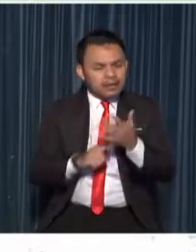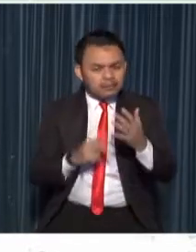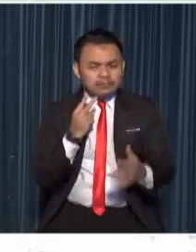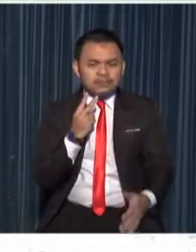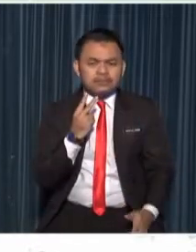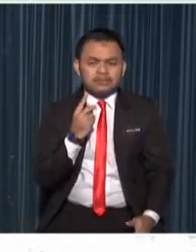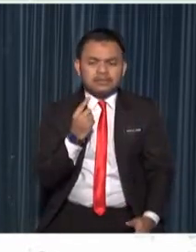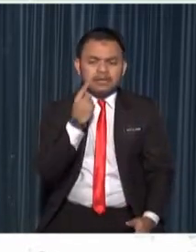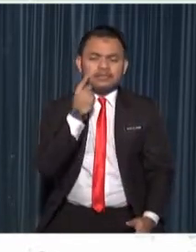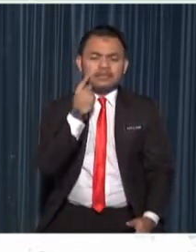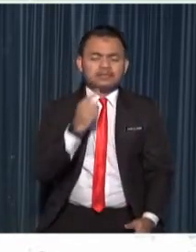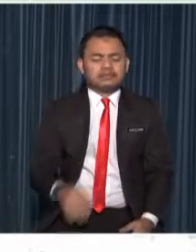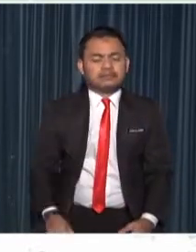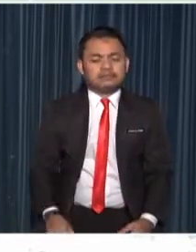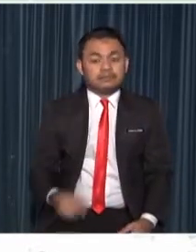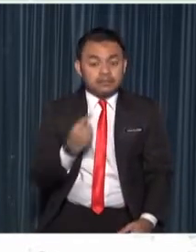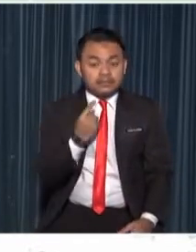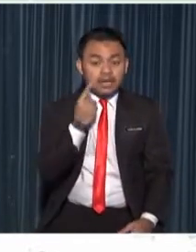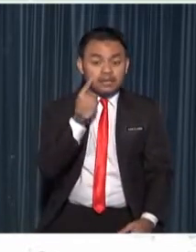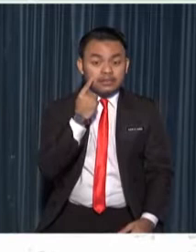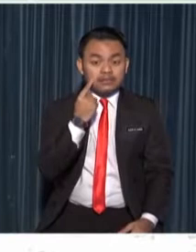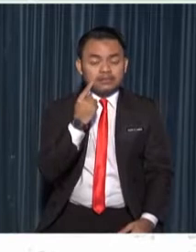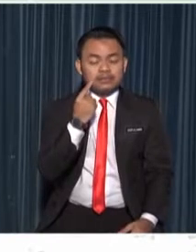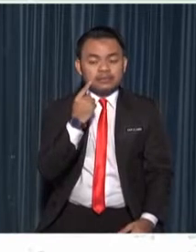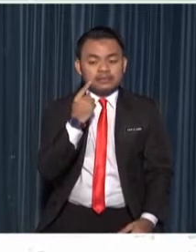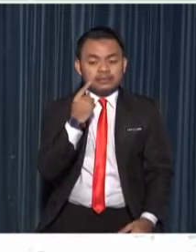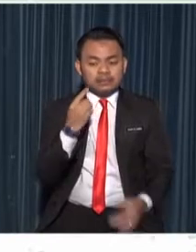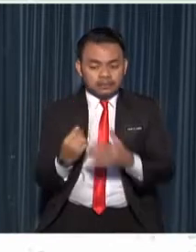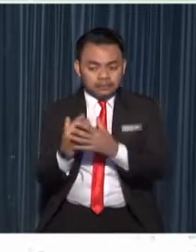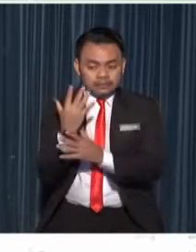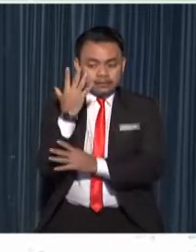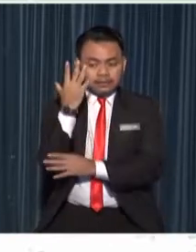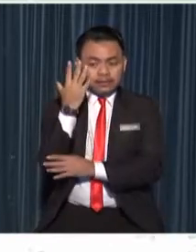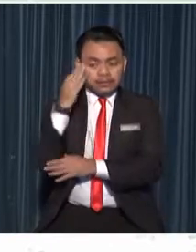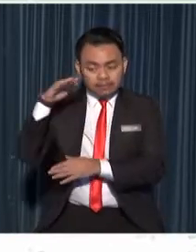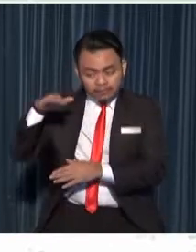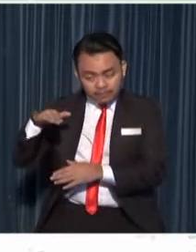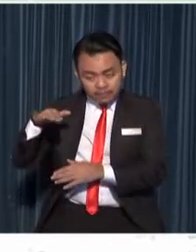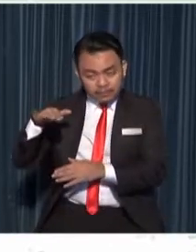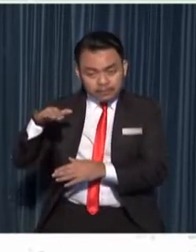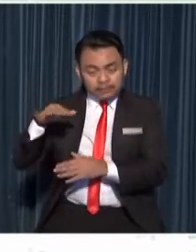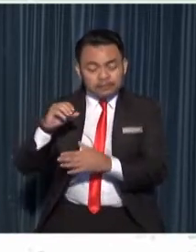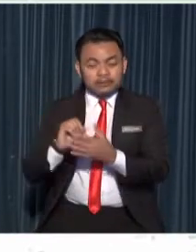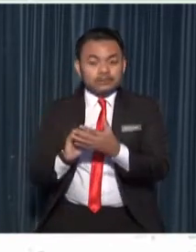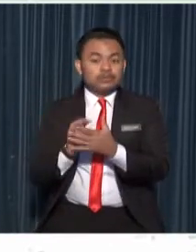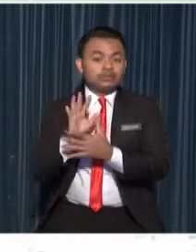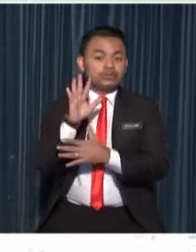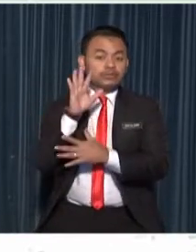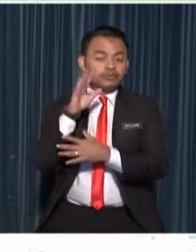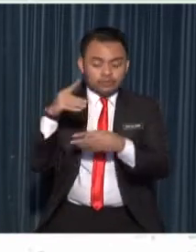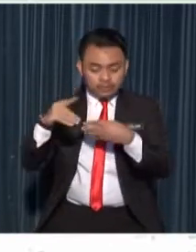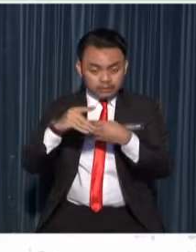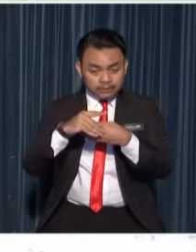suckers are young plants that will grow near their parent